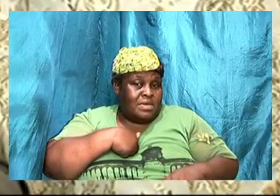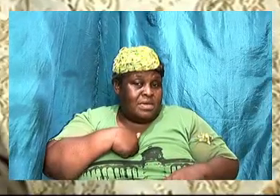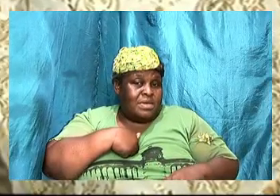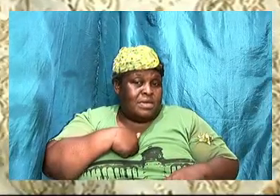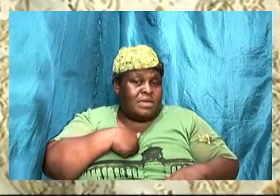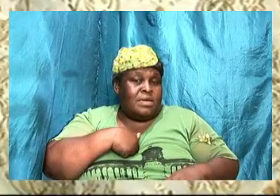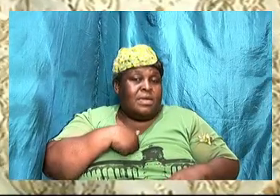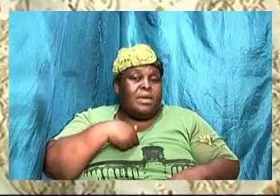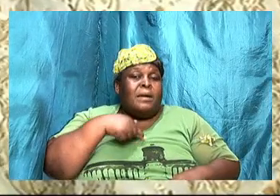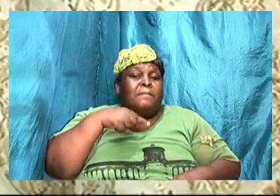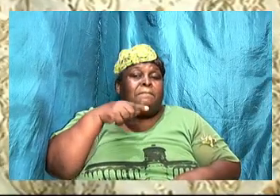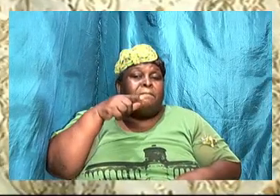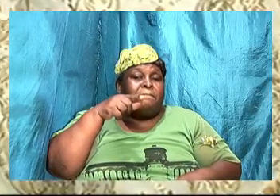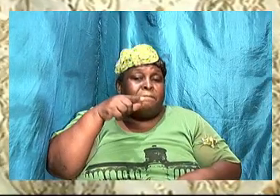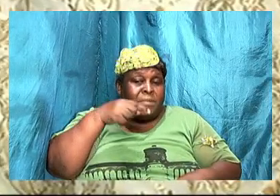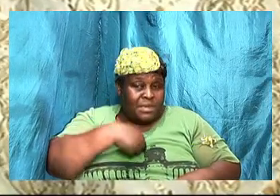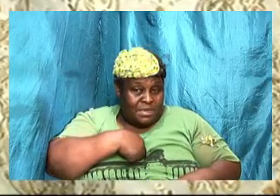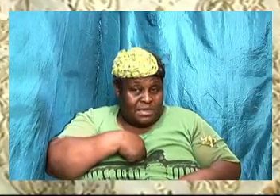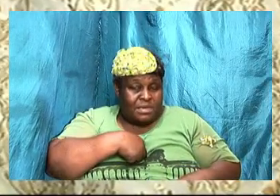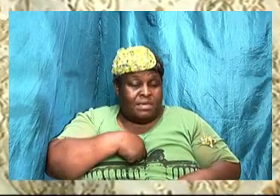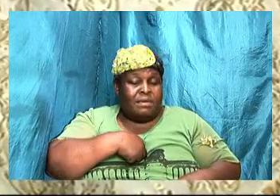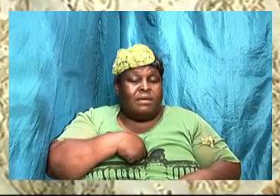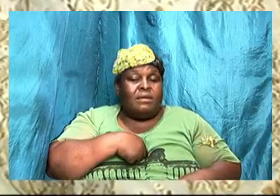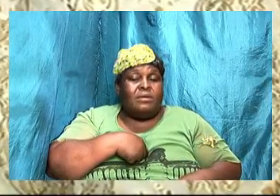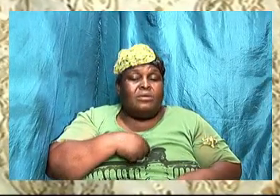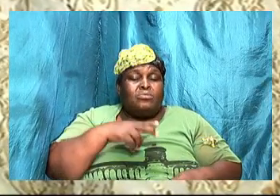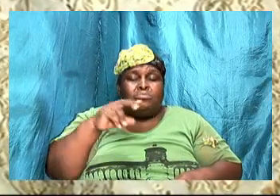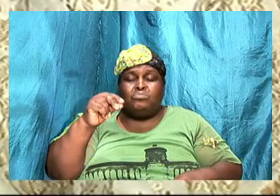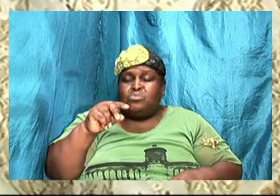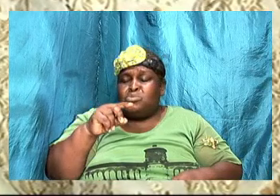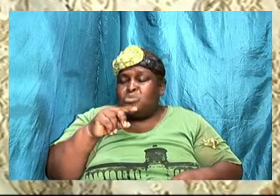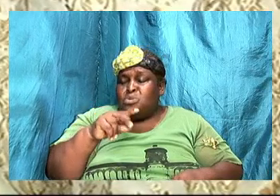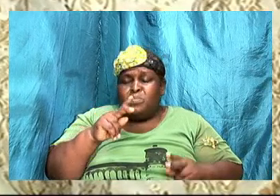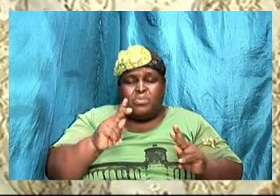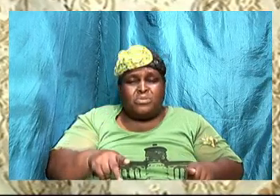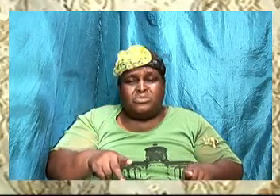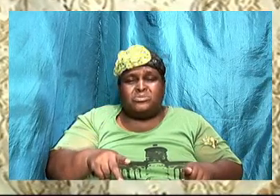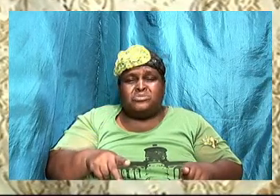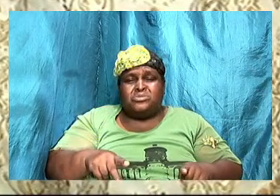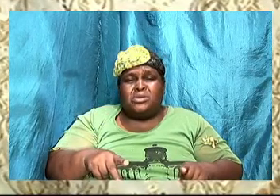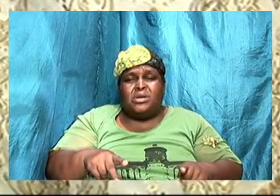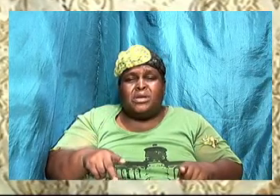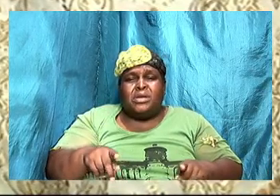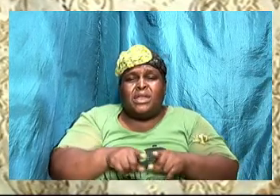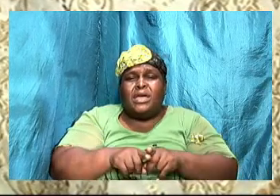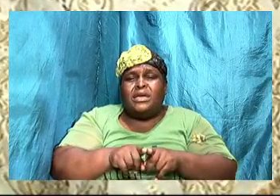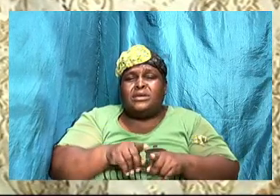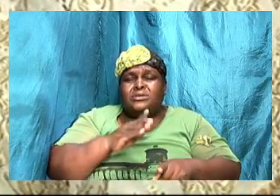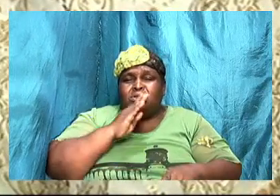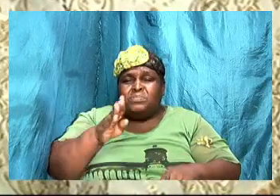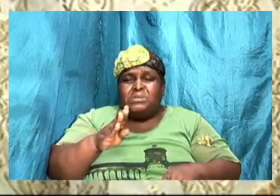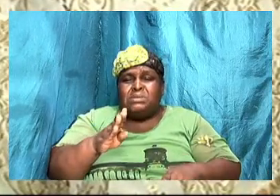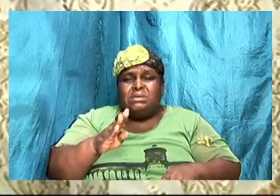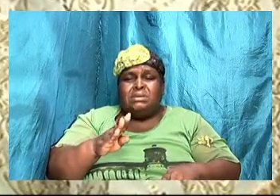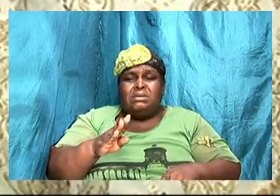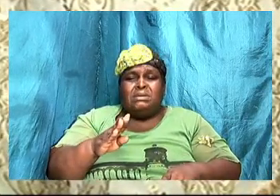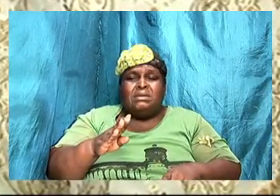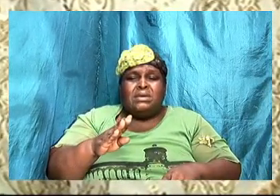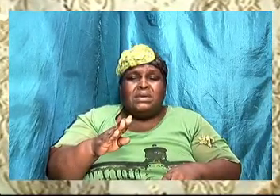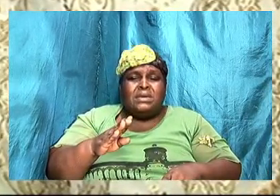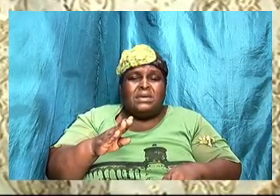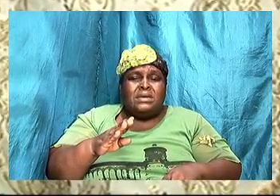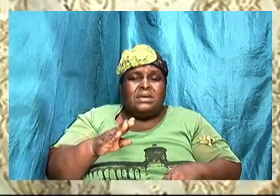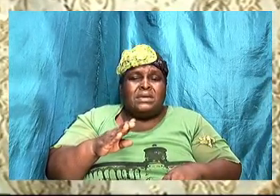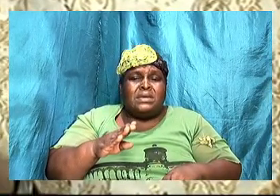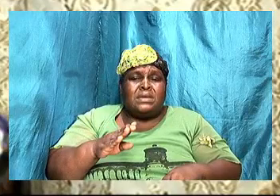No one likes to be accused. So let us start the conversation without accusing. So let us